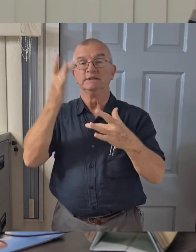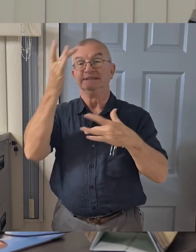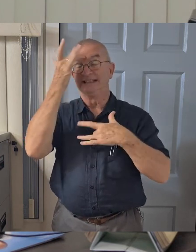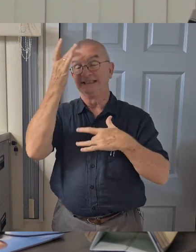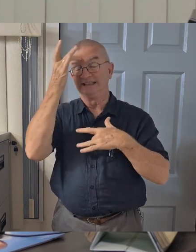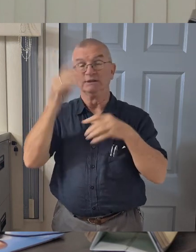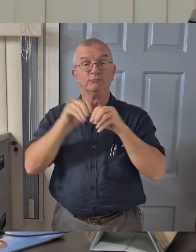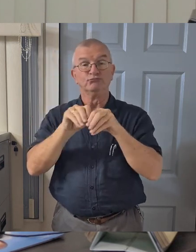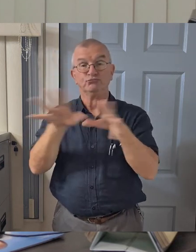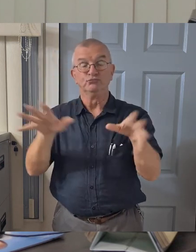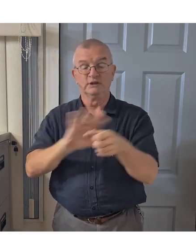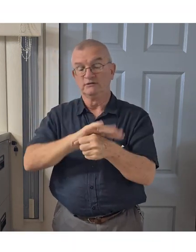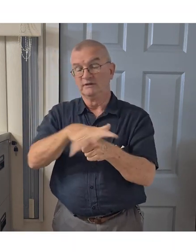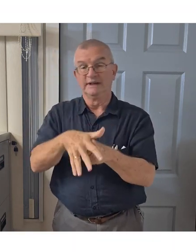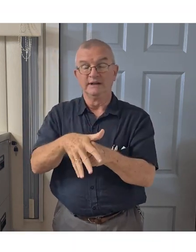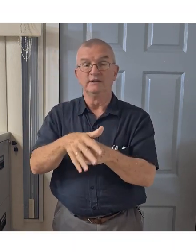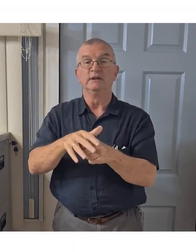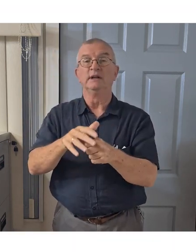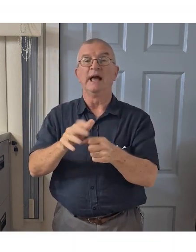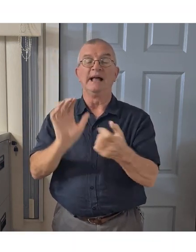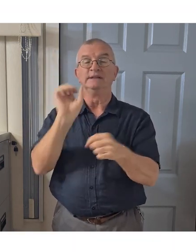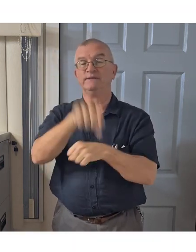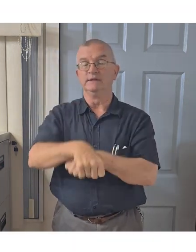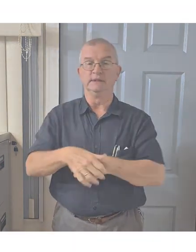virus and eventually defeat it.